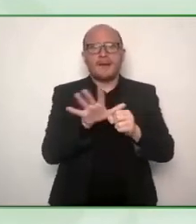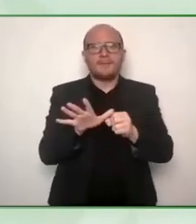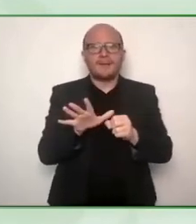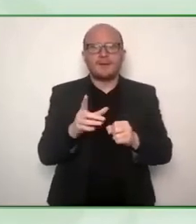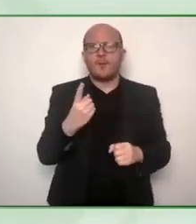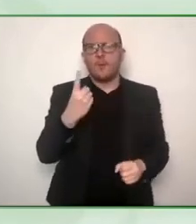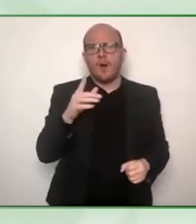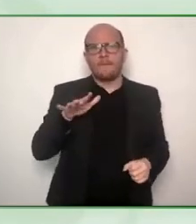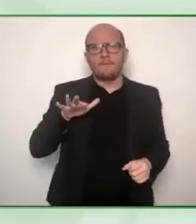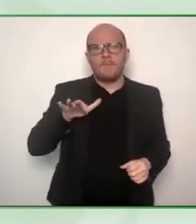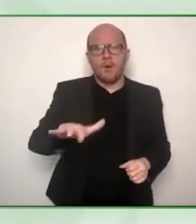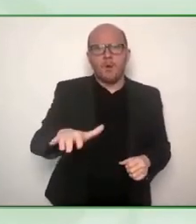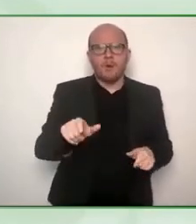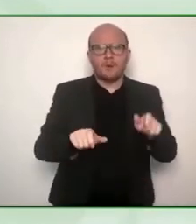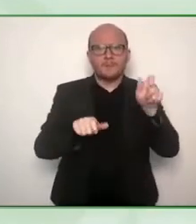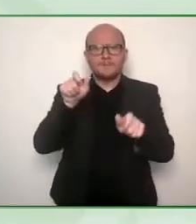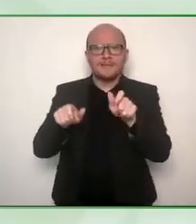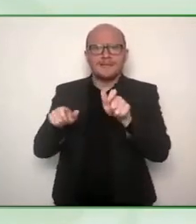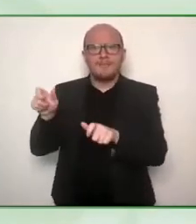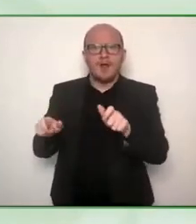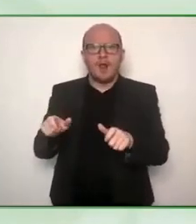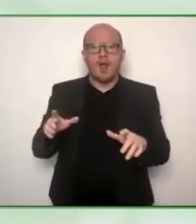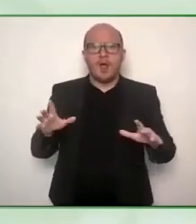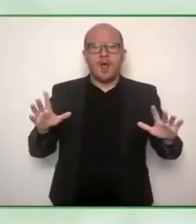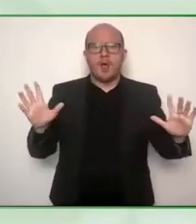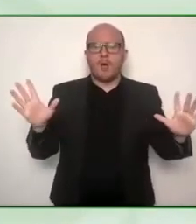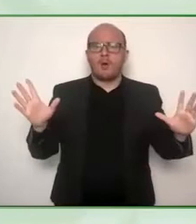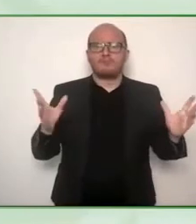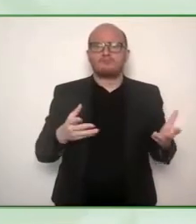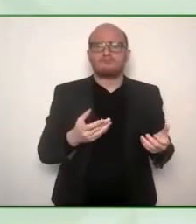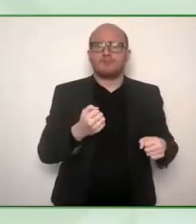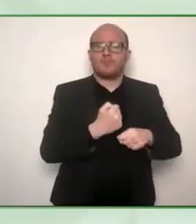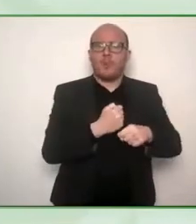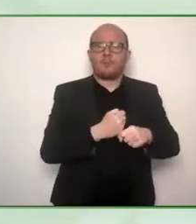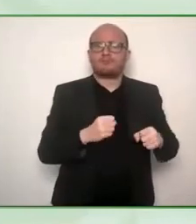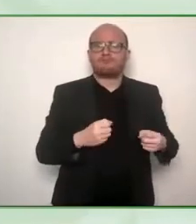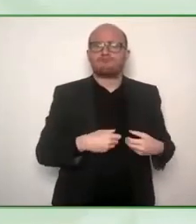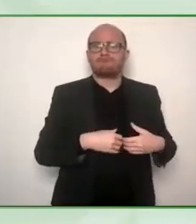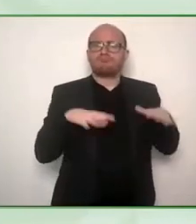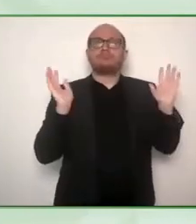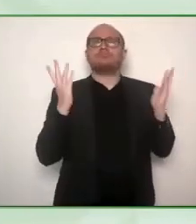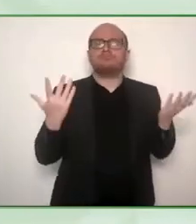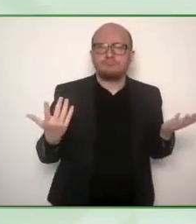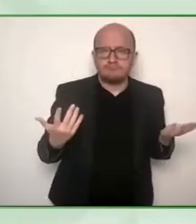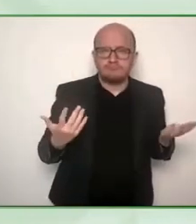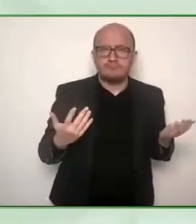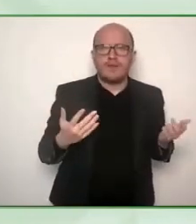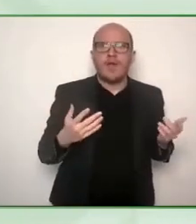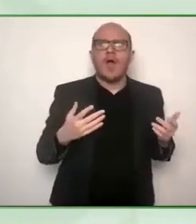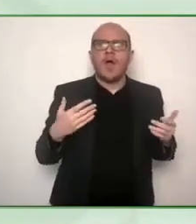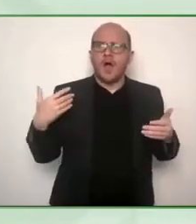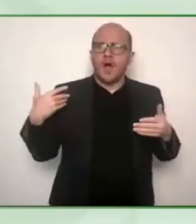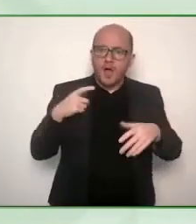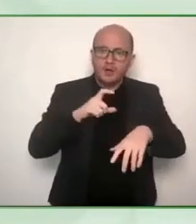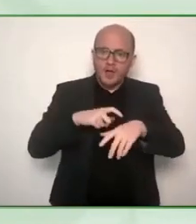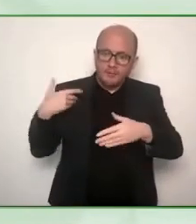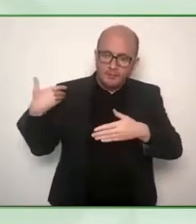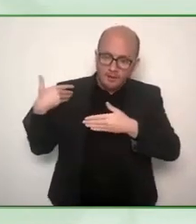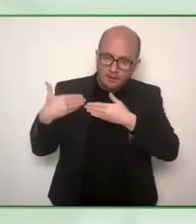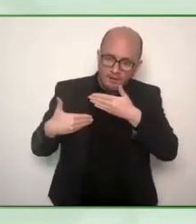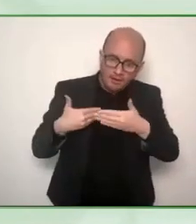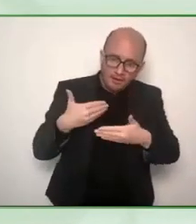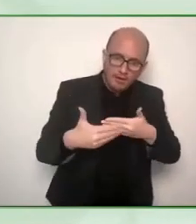in the history of America for people with disabilities and a lot of it is the combination of remote work and the